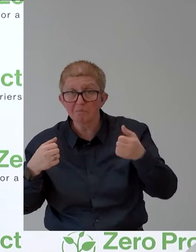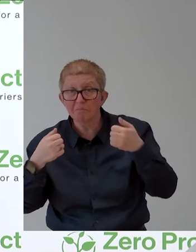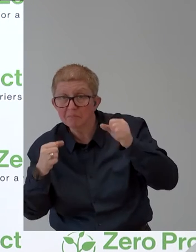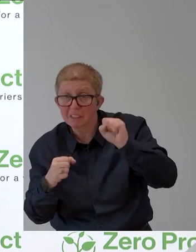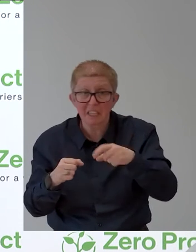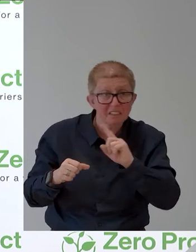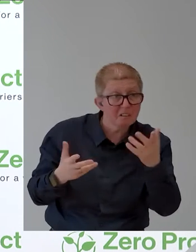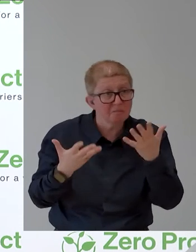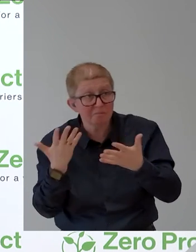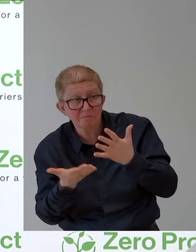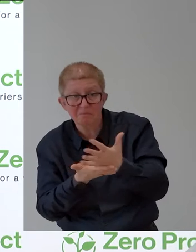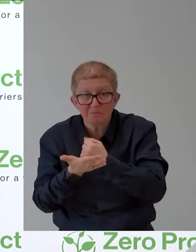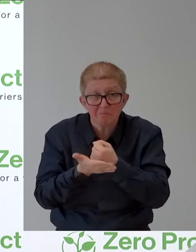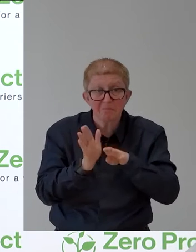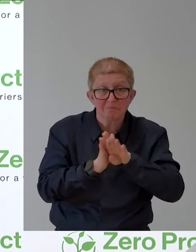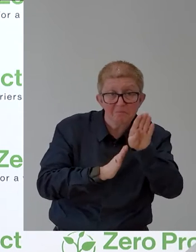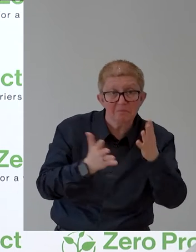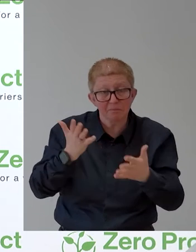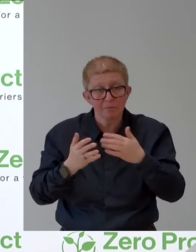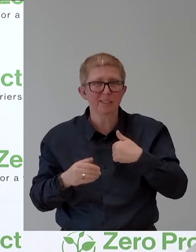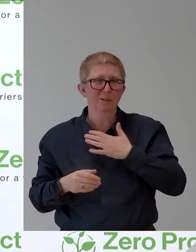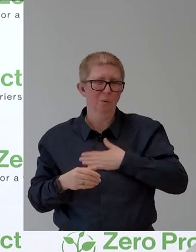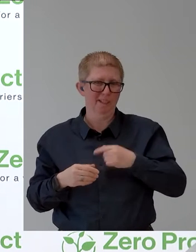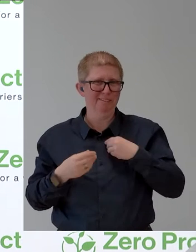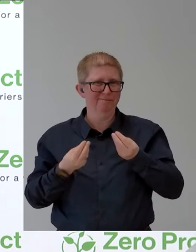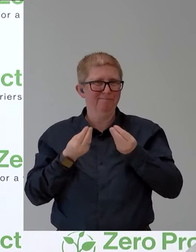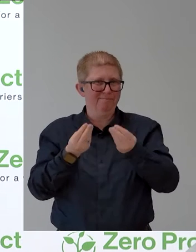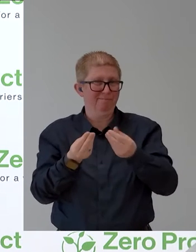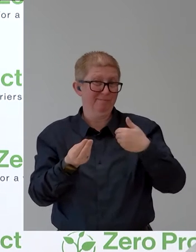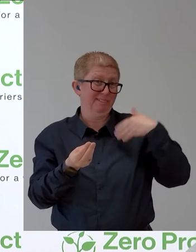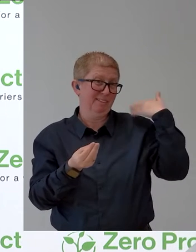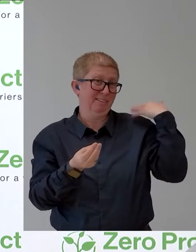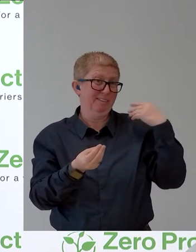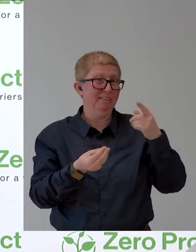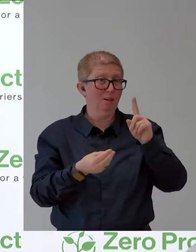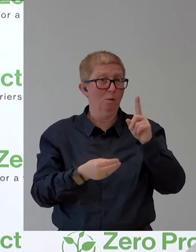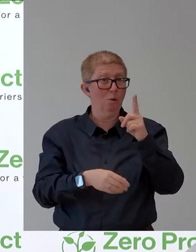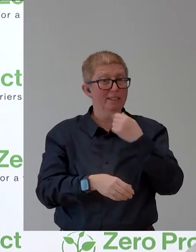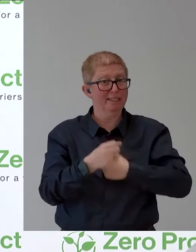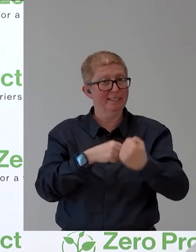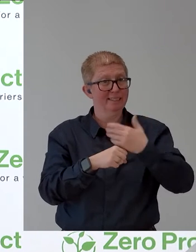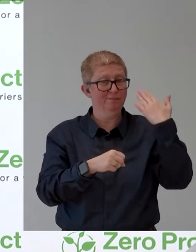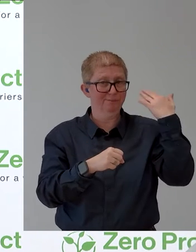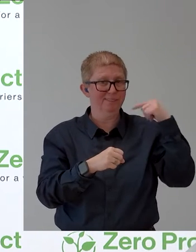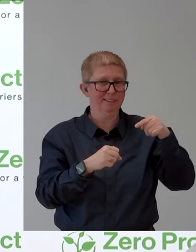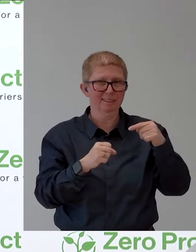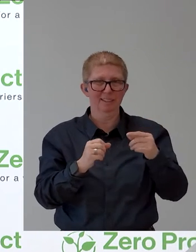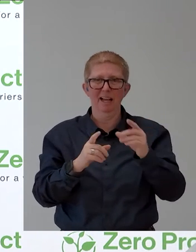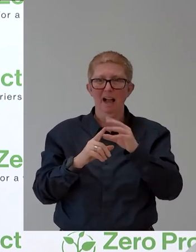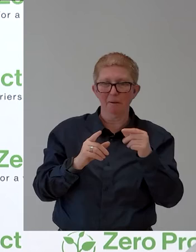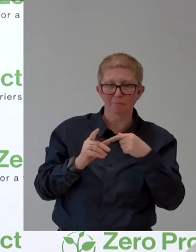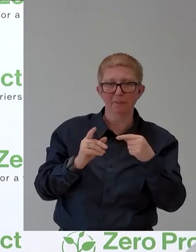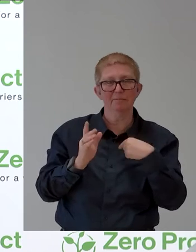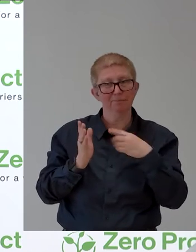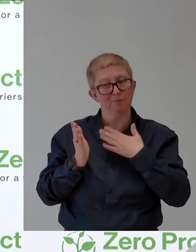sessions from last fall, from September, October, a little bit in this environment. I'm very happy to have expert